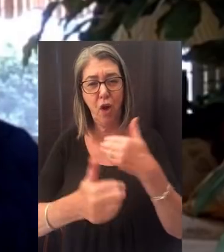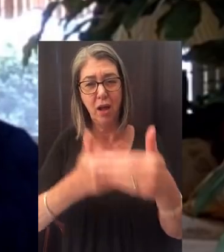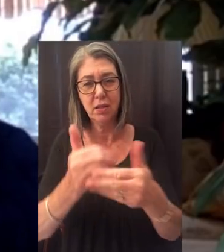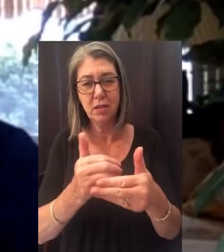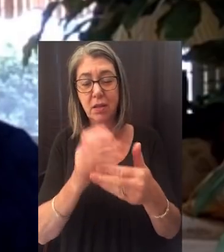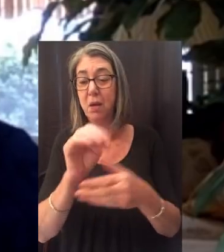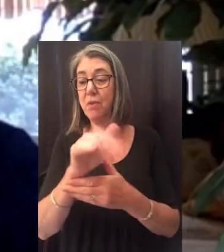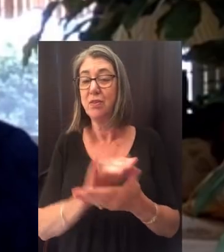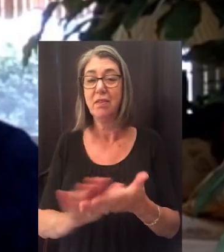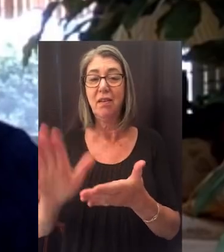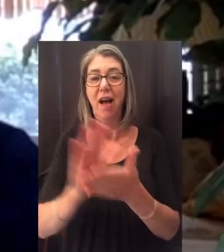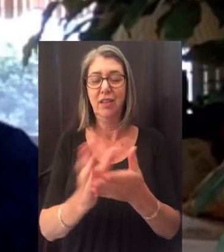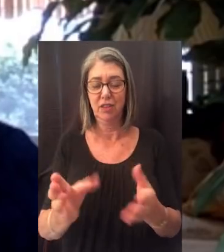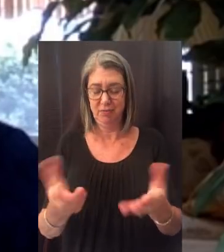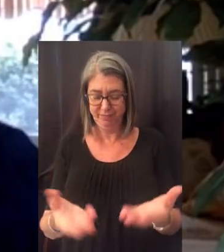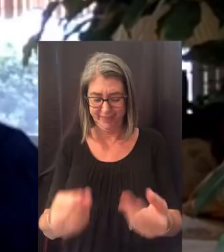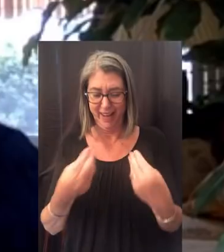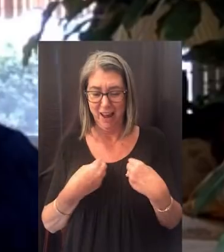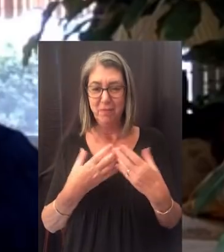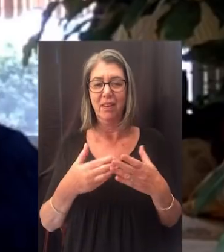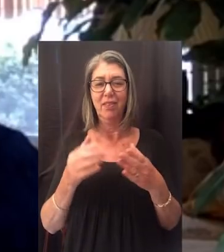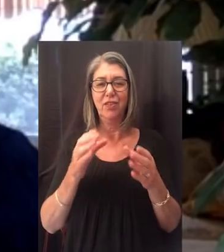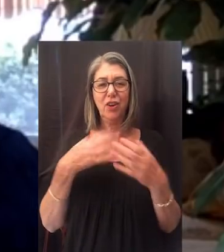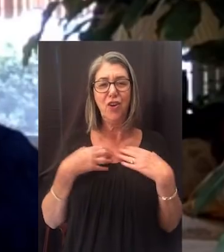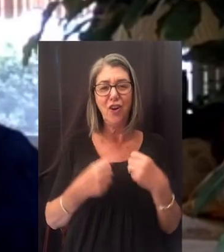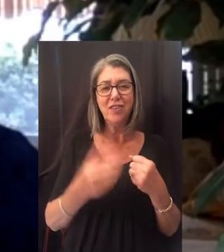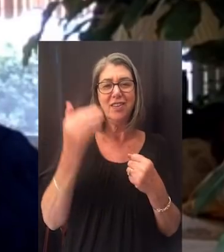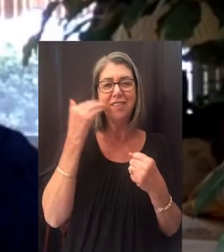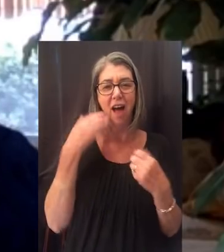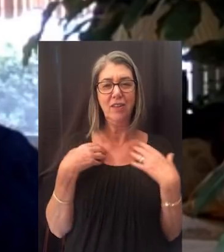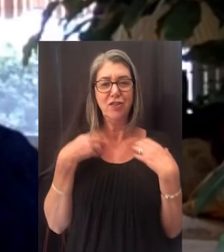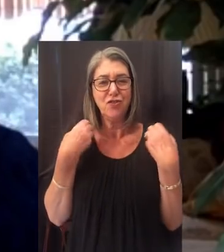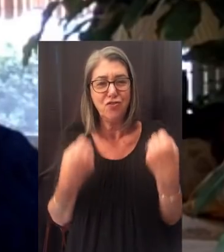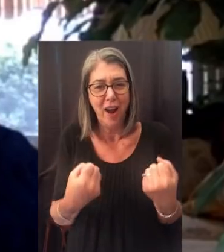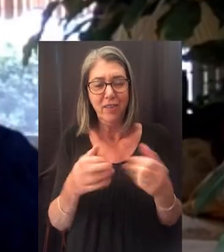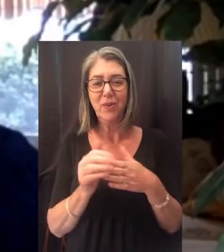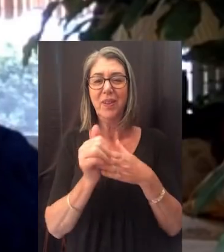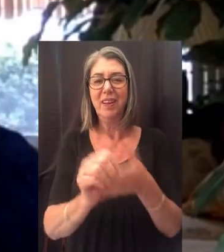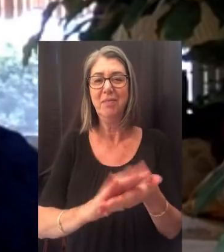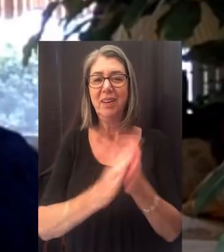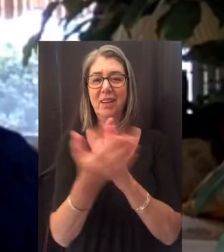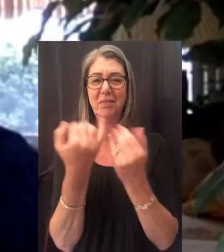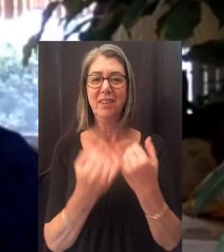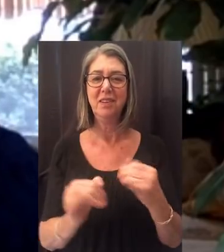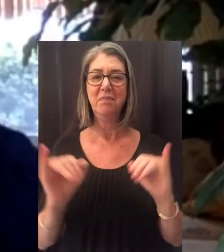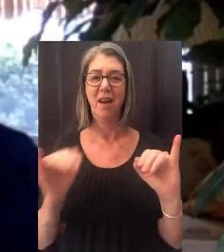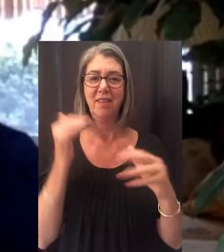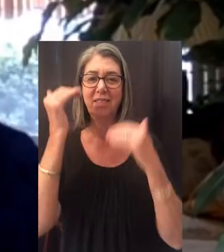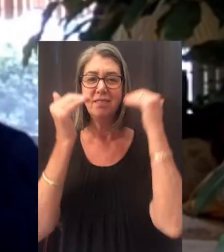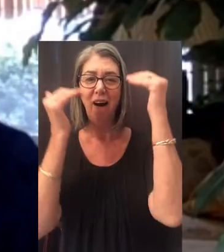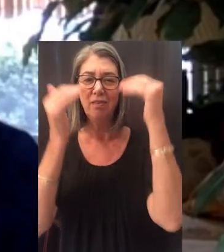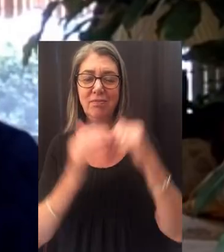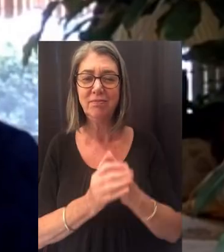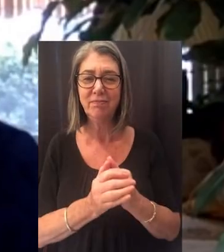Mercy College provided me with the courage, knowledge, and strength to lead me to become an independent adult.